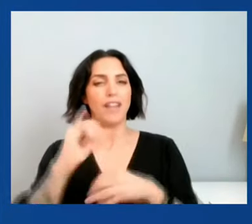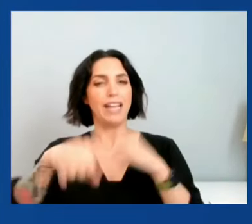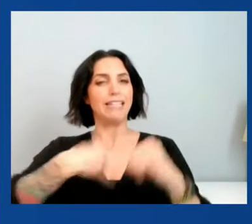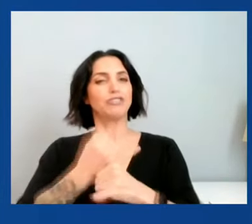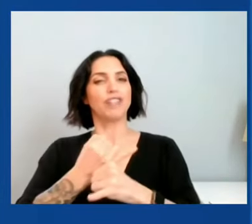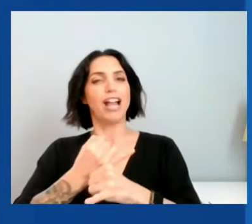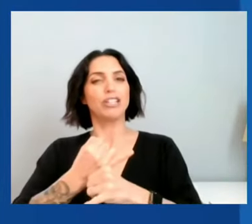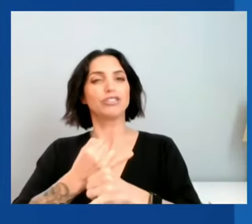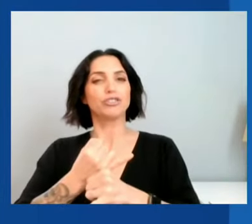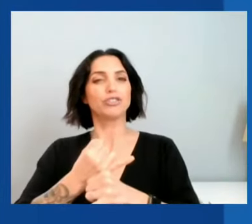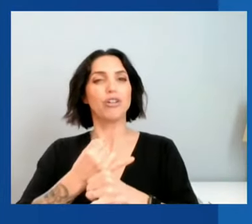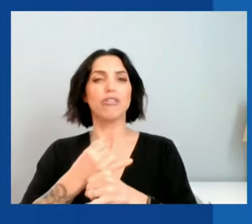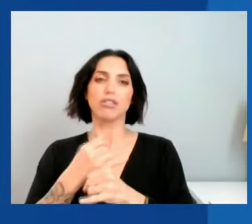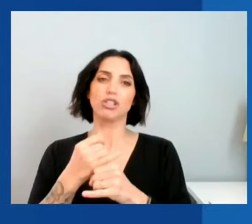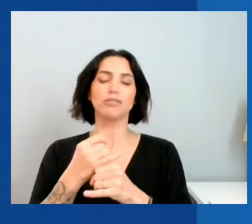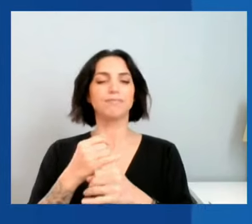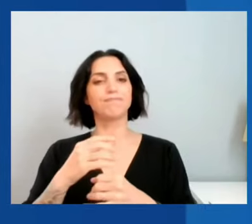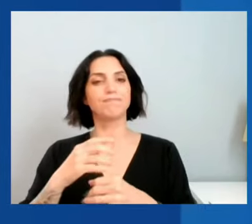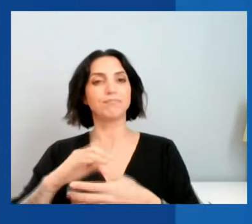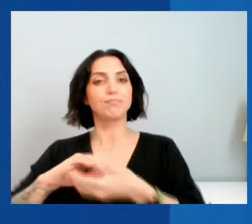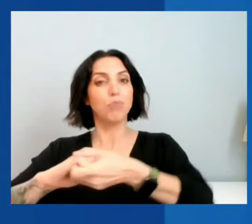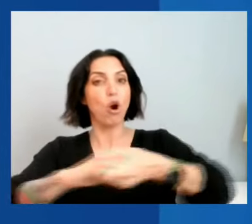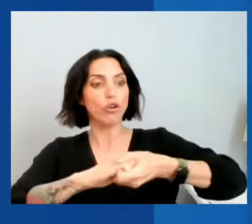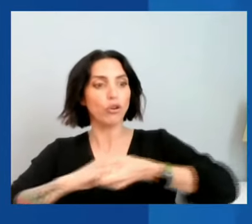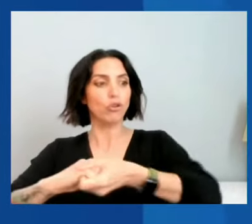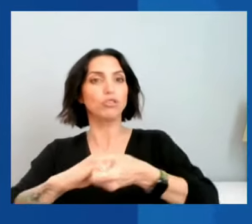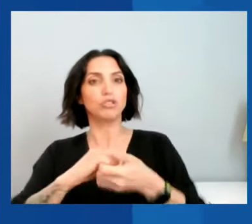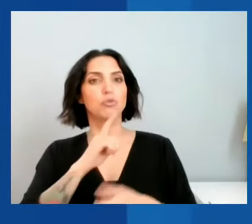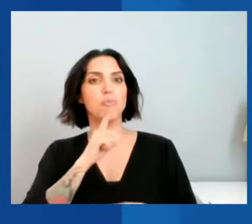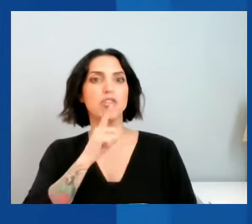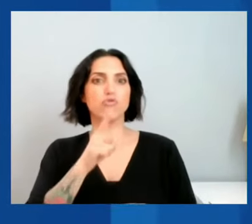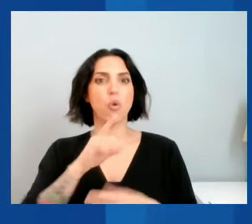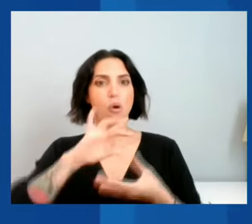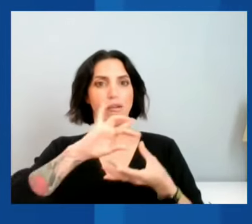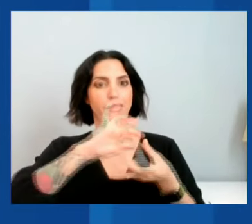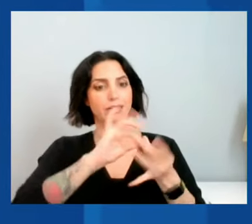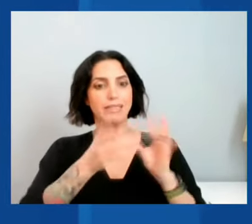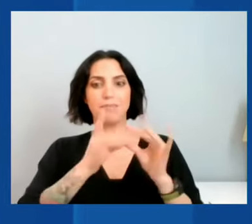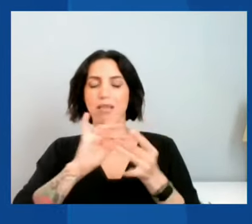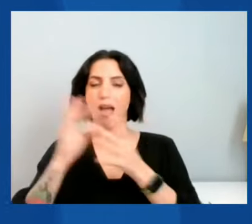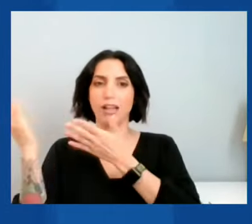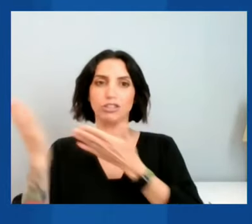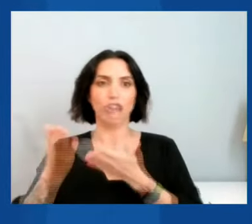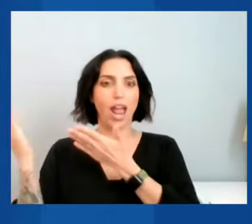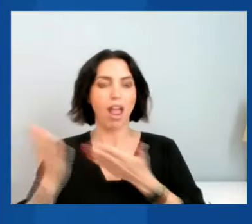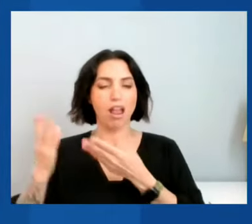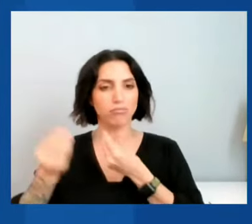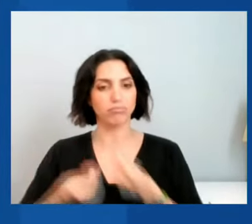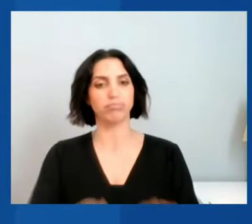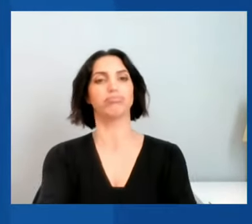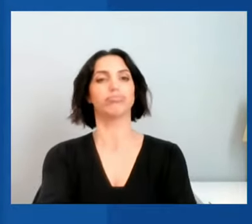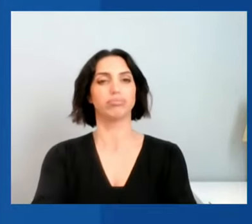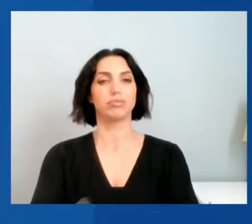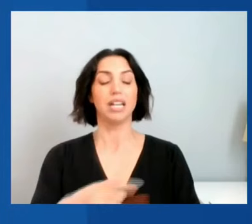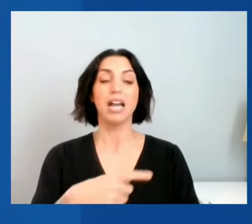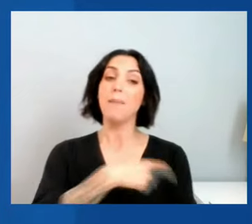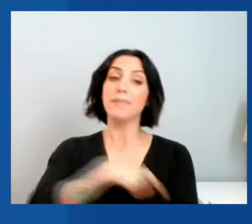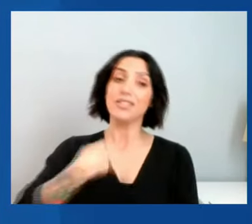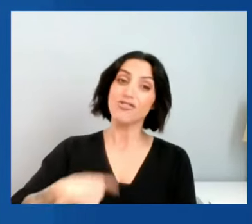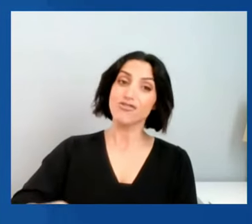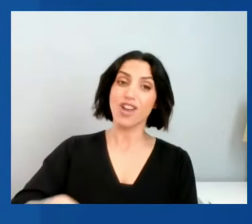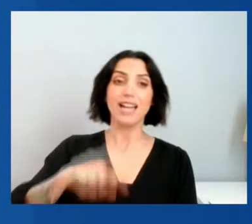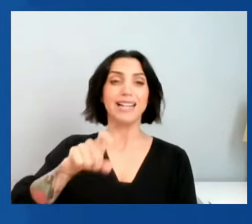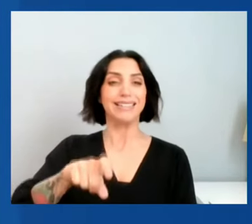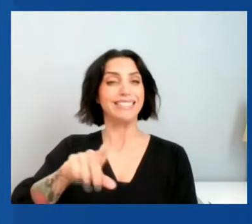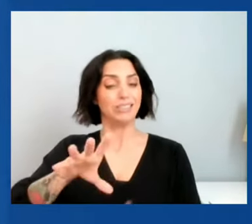shore up supply chains and make them more resilient. But I think China needs to take seriously working